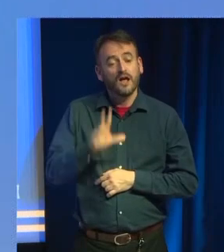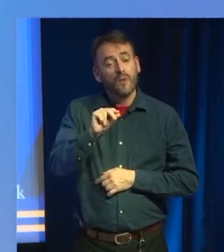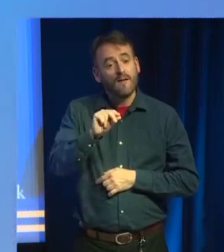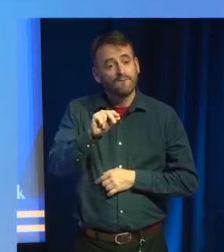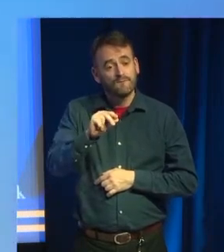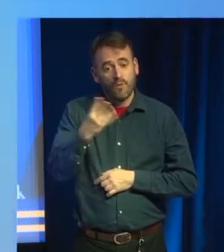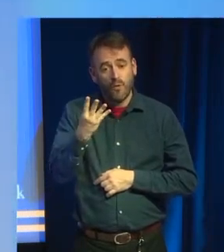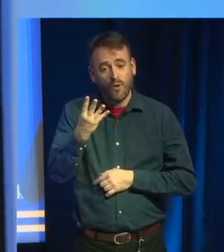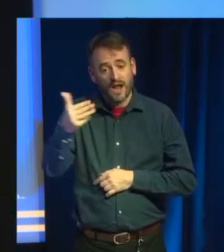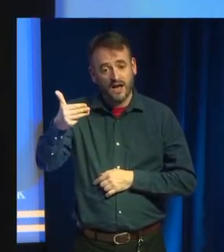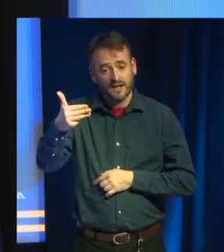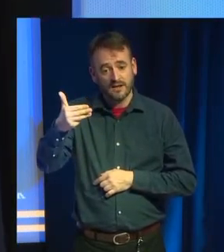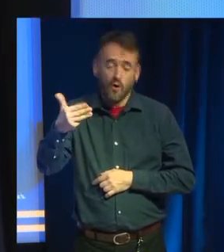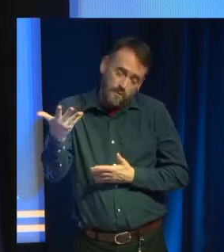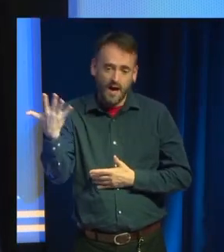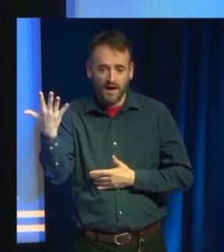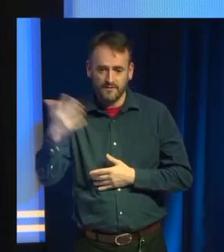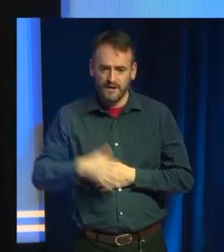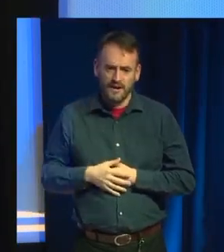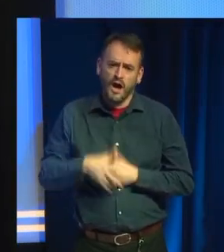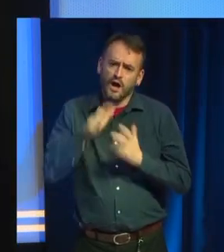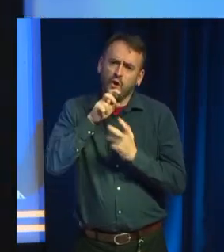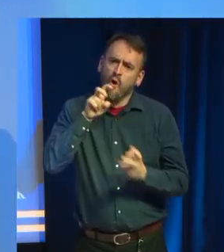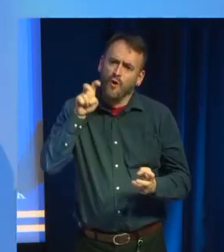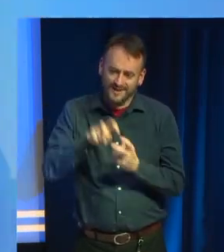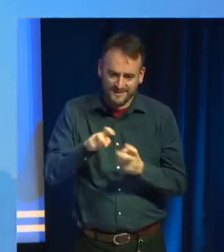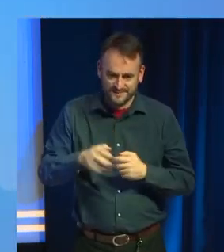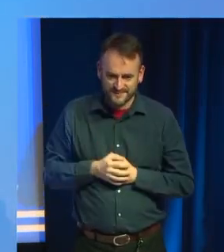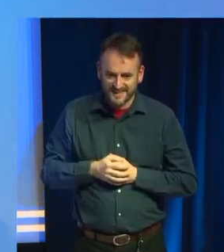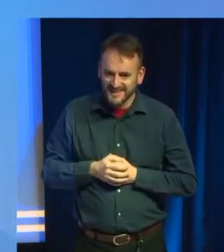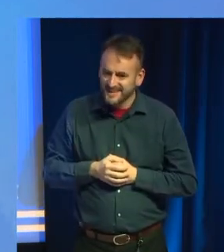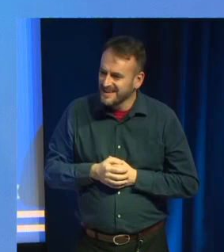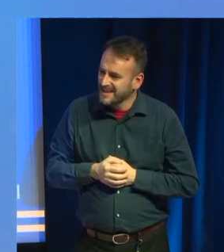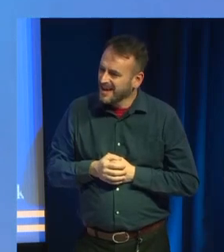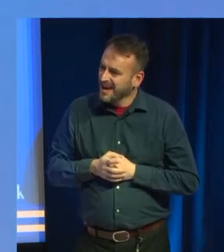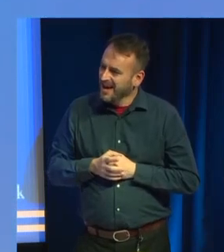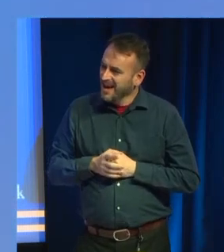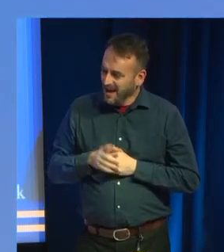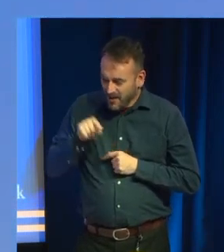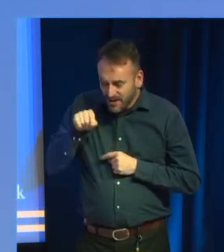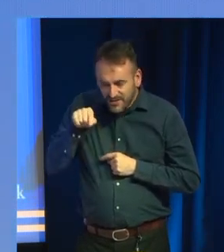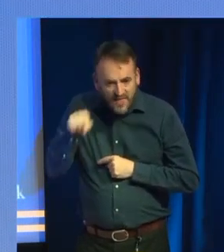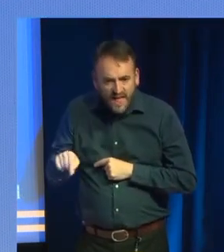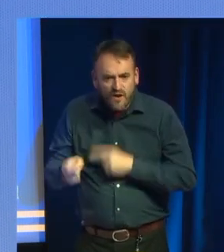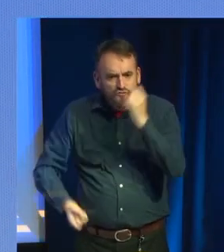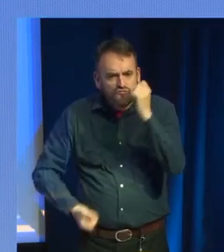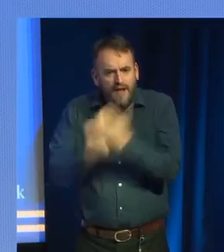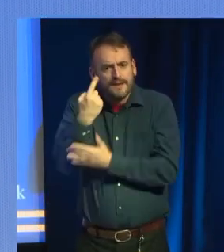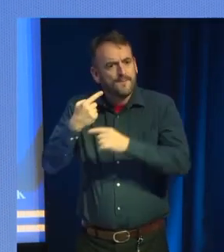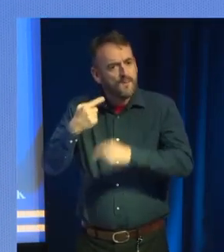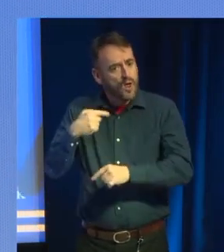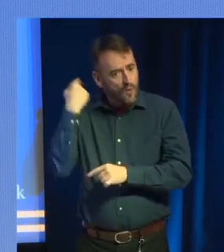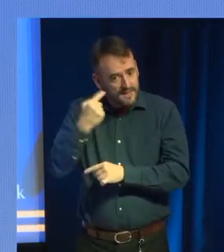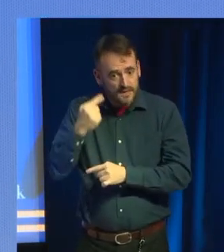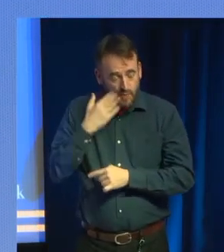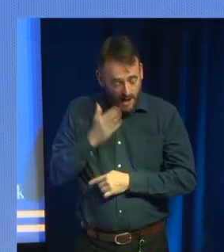9, or 5. Yawn. Yeah, it's in there, and it's triggered randomly. When they're in a particular location, they've